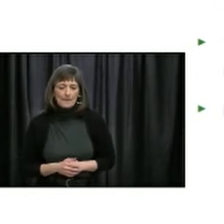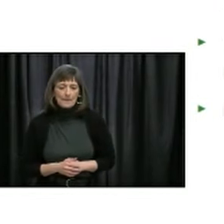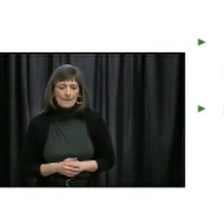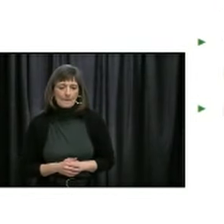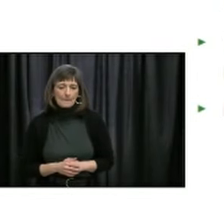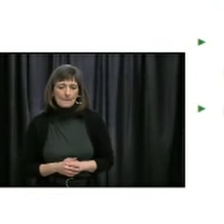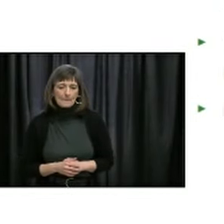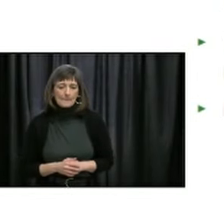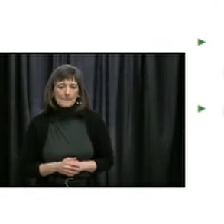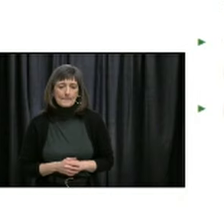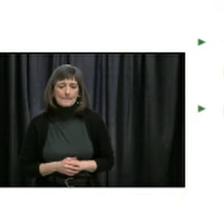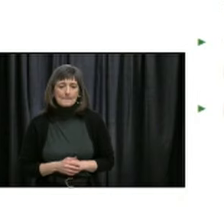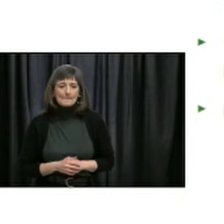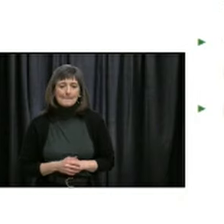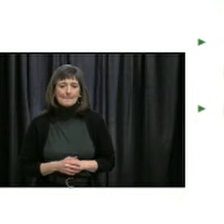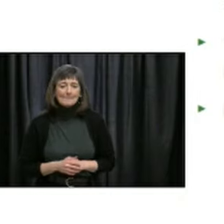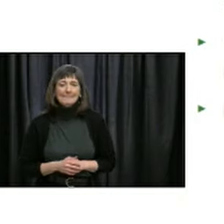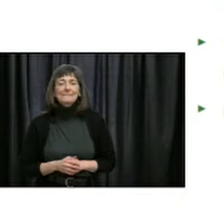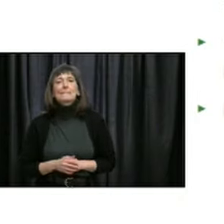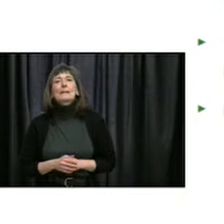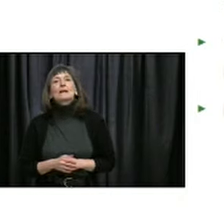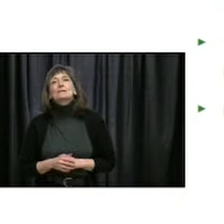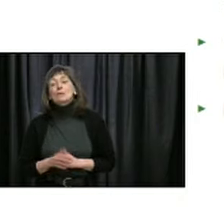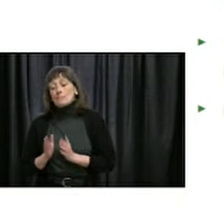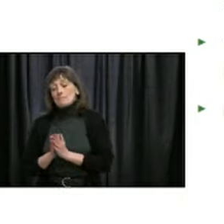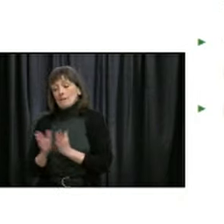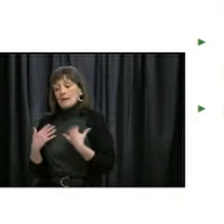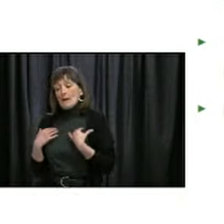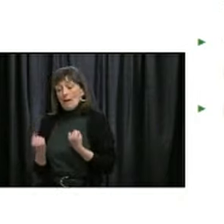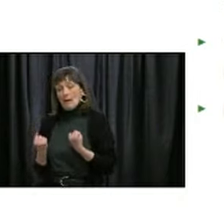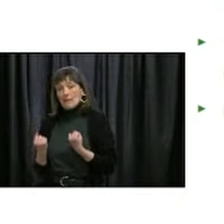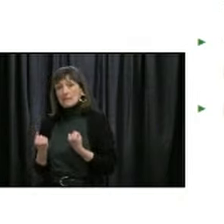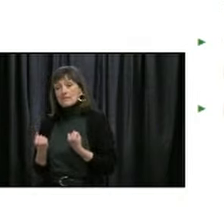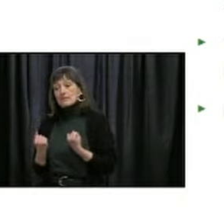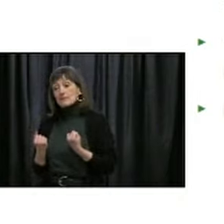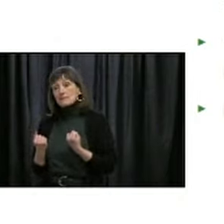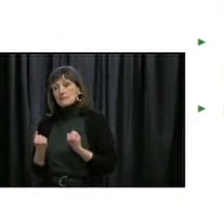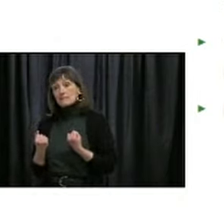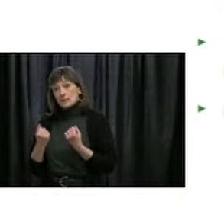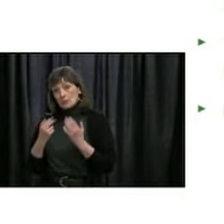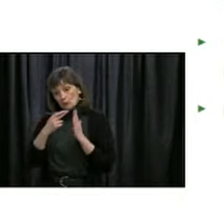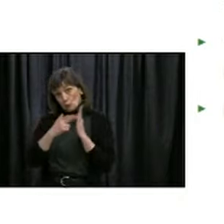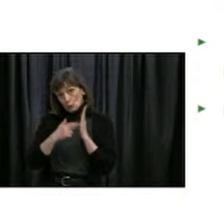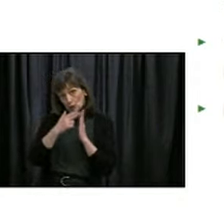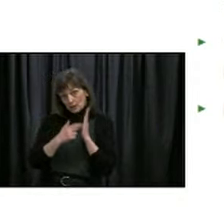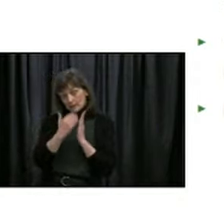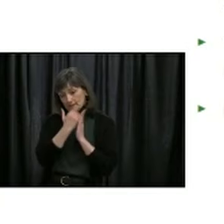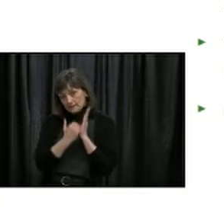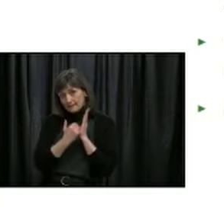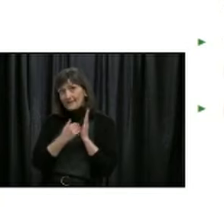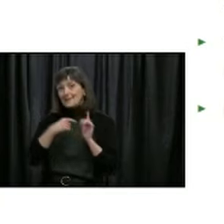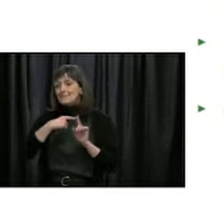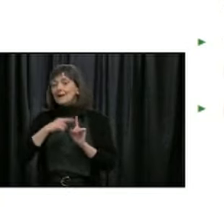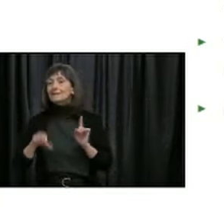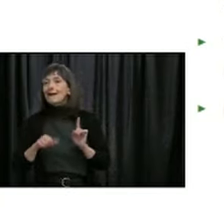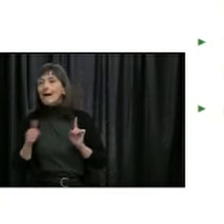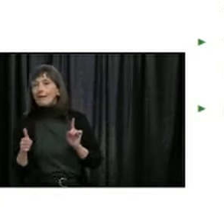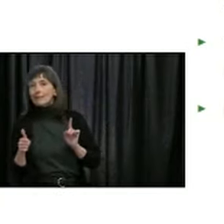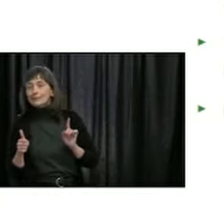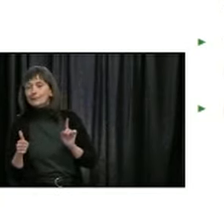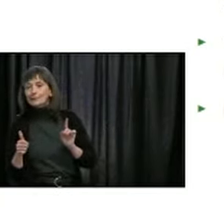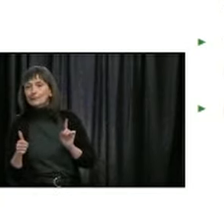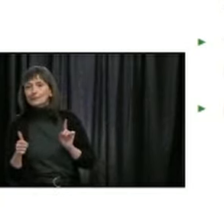In addition to our core personal public health guidance, there are other public health measures that will be maintained as well, and these will help to reduce the